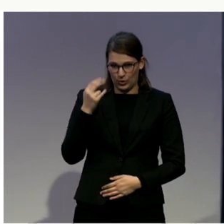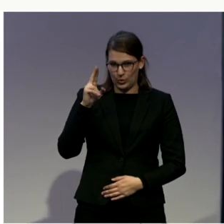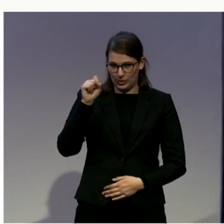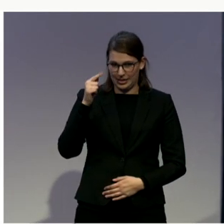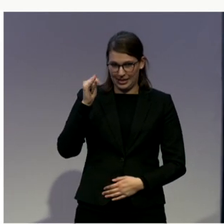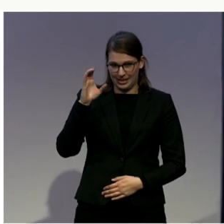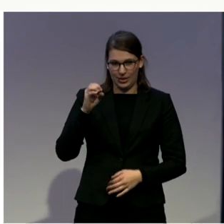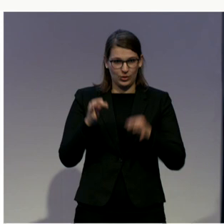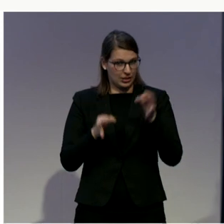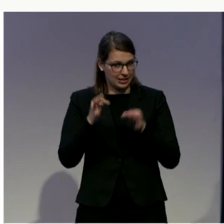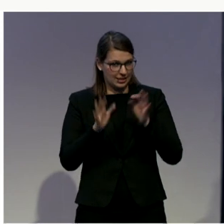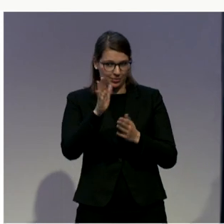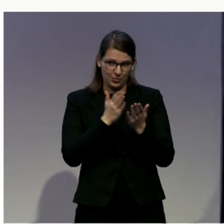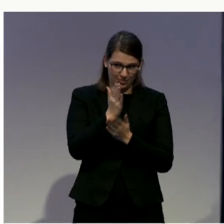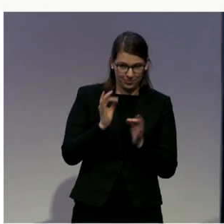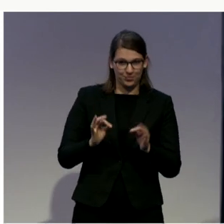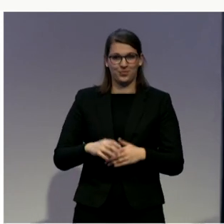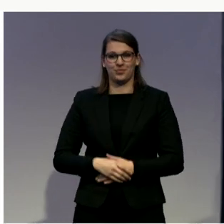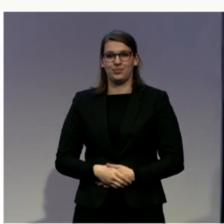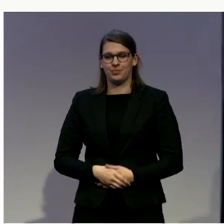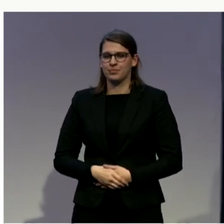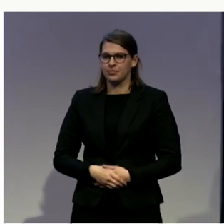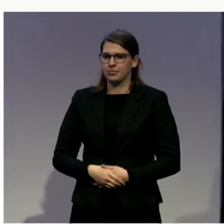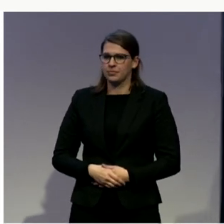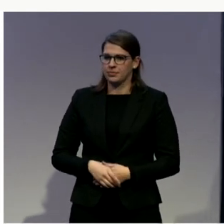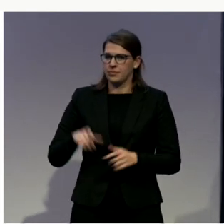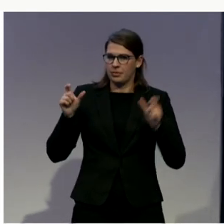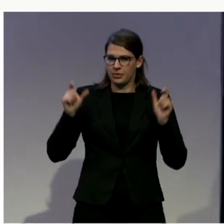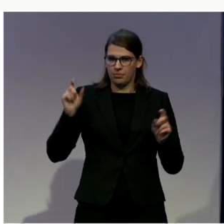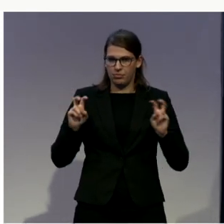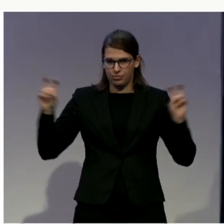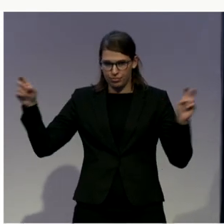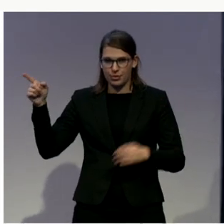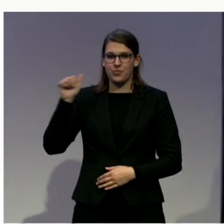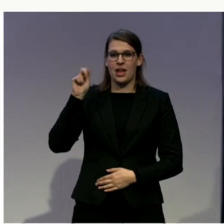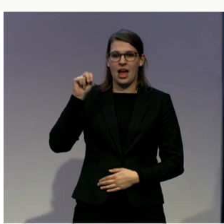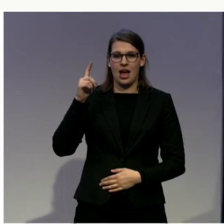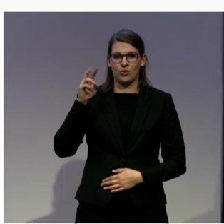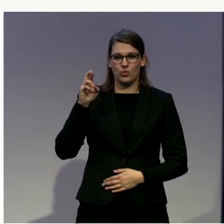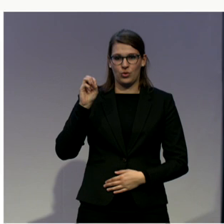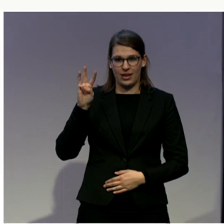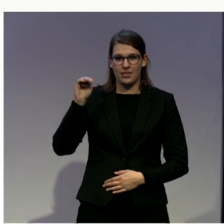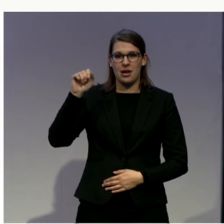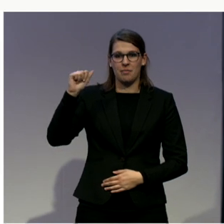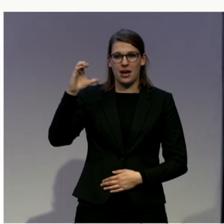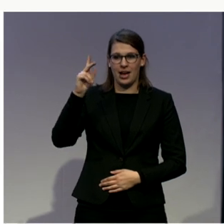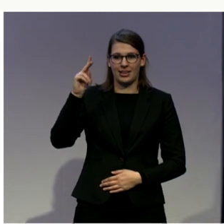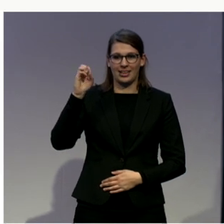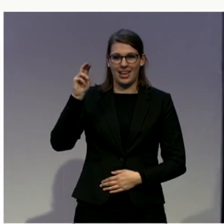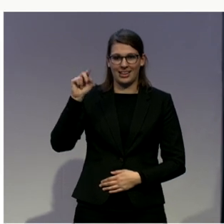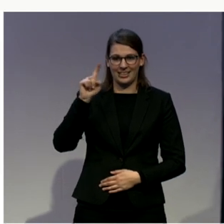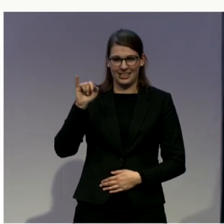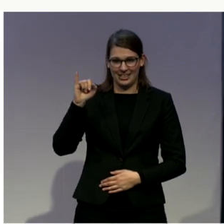Andrew McKenzie, Ariel Sims, Peter McCabe, and Carlos